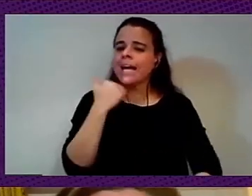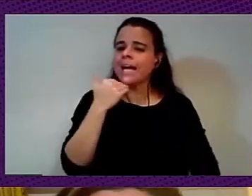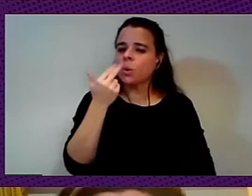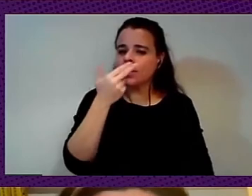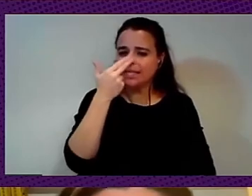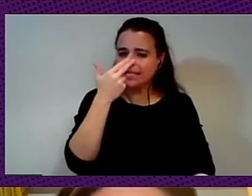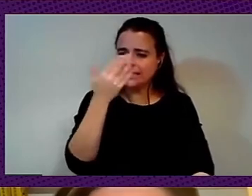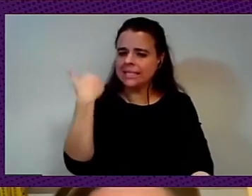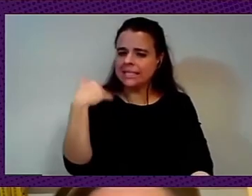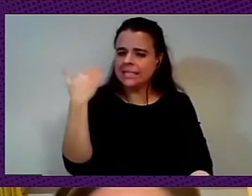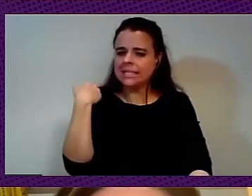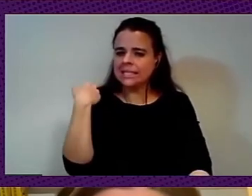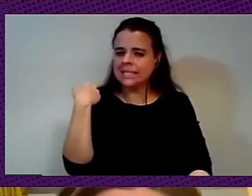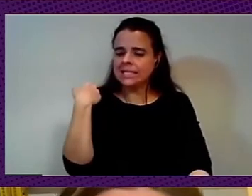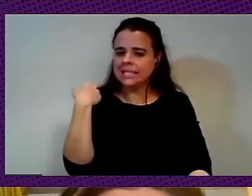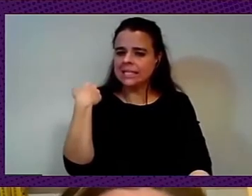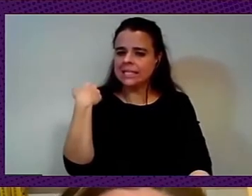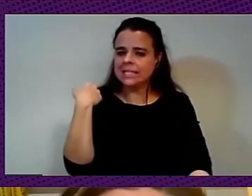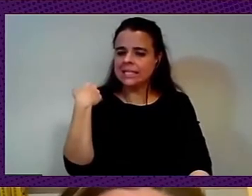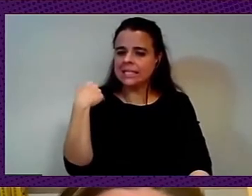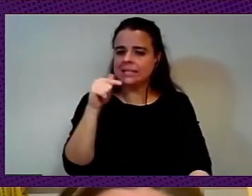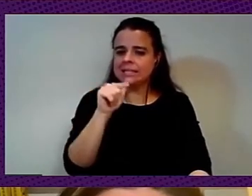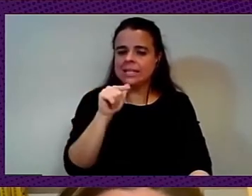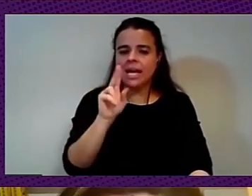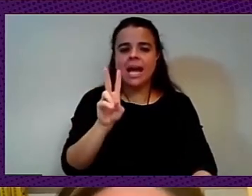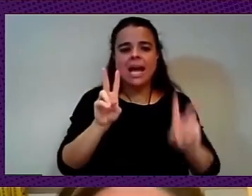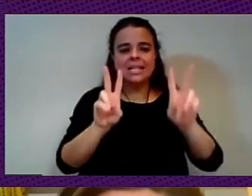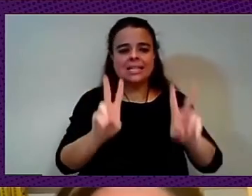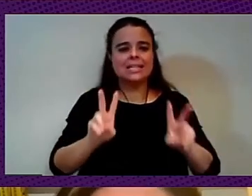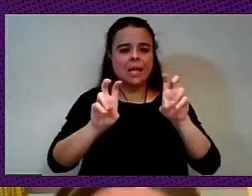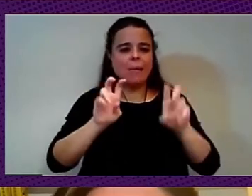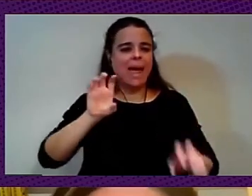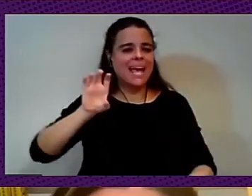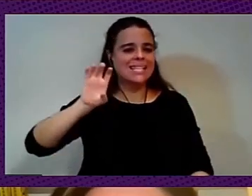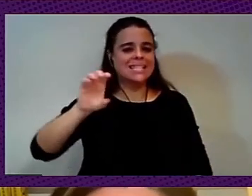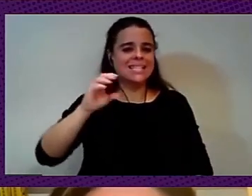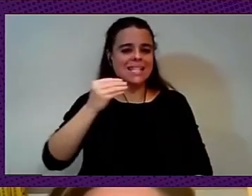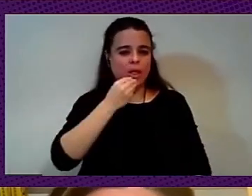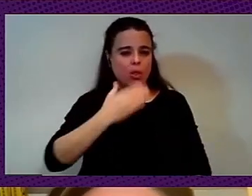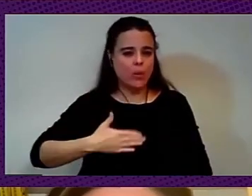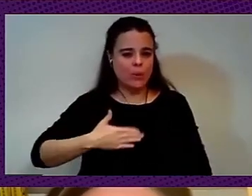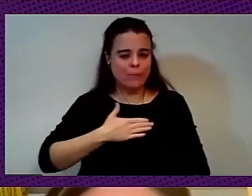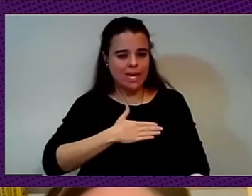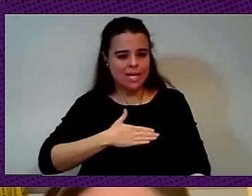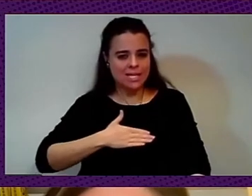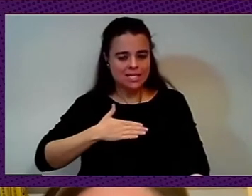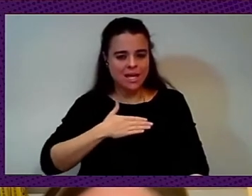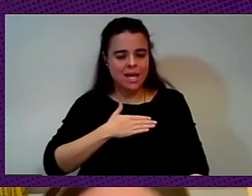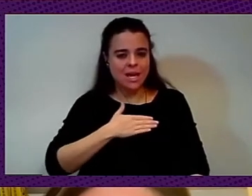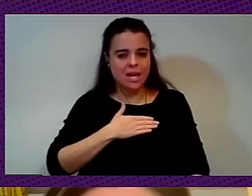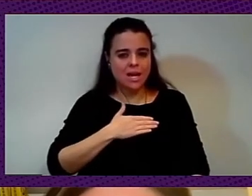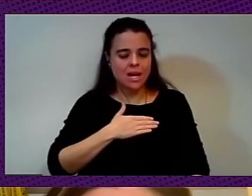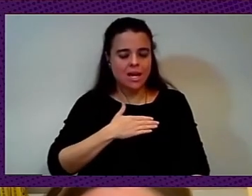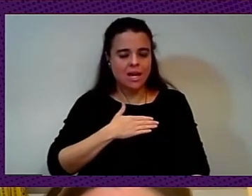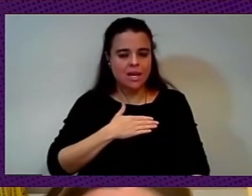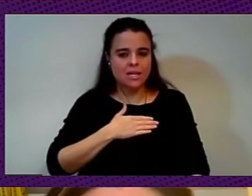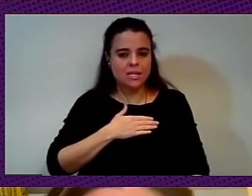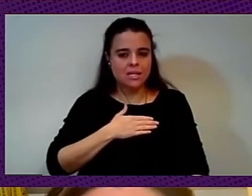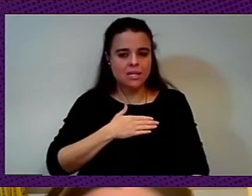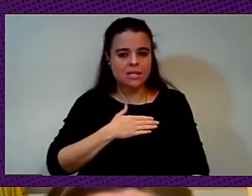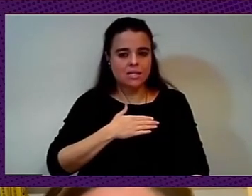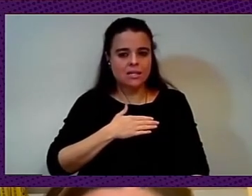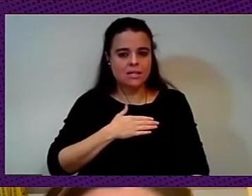on the European social bag or a kind of something like that. But you wrote an article